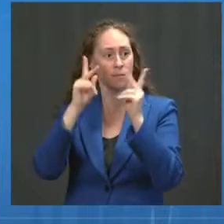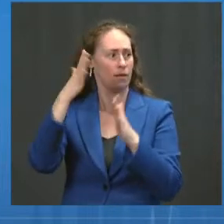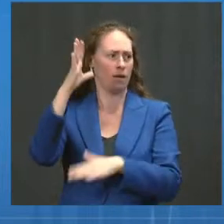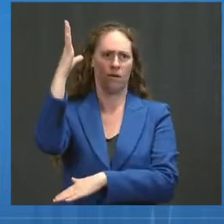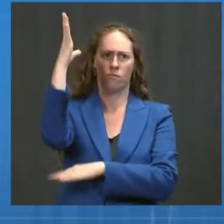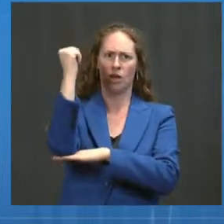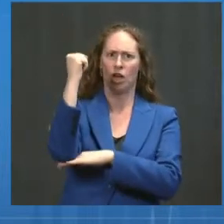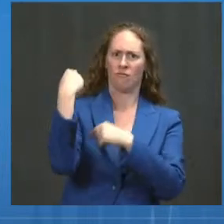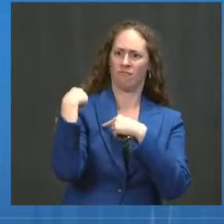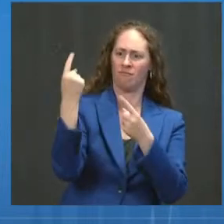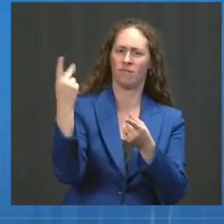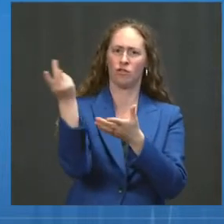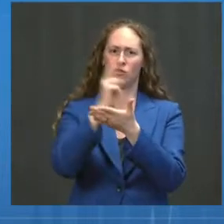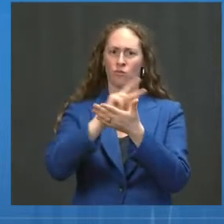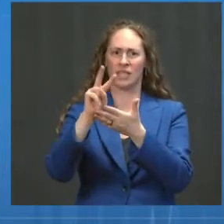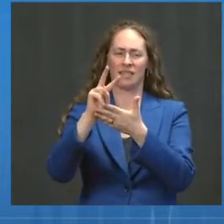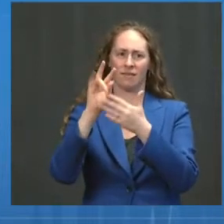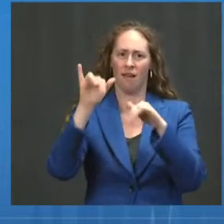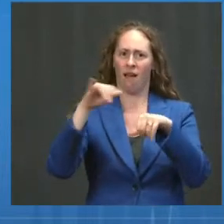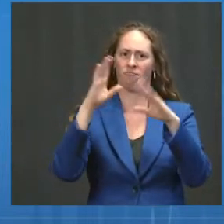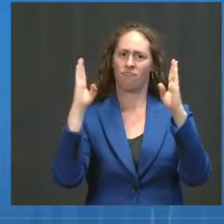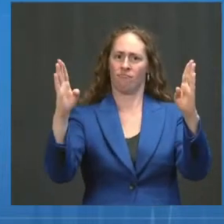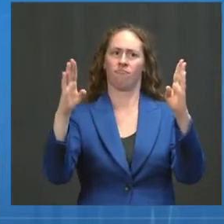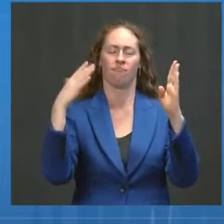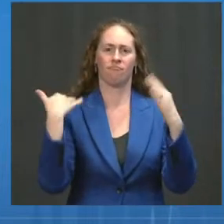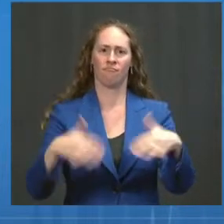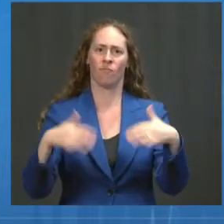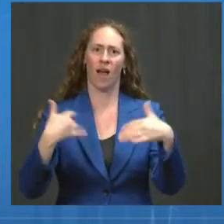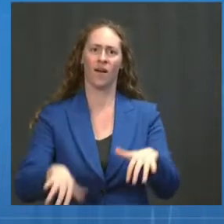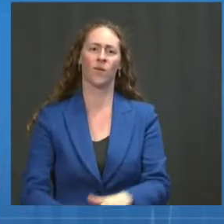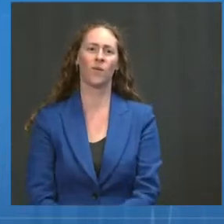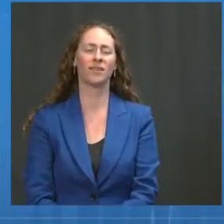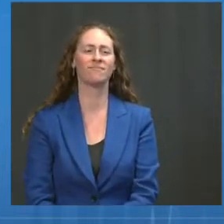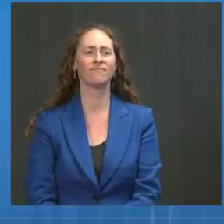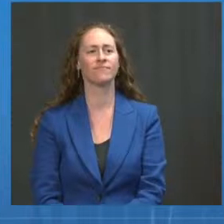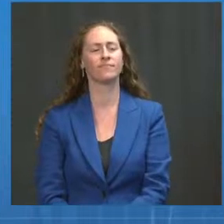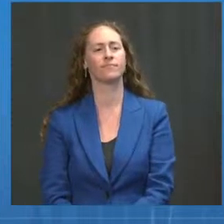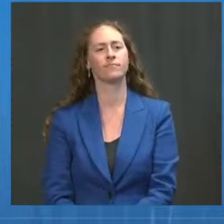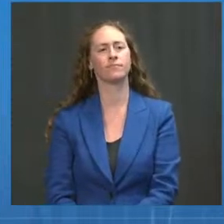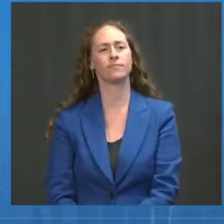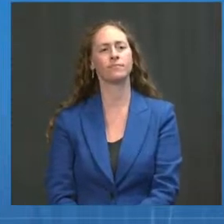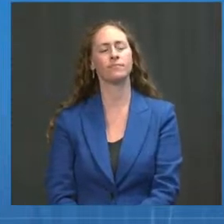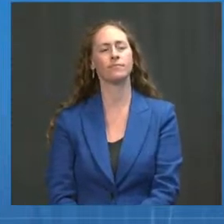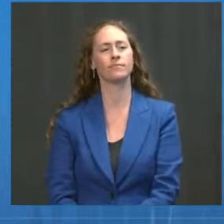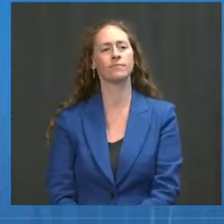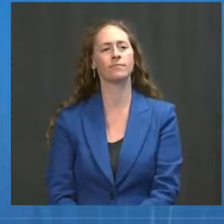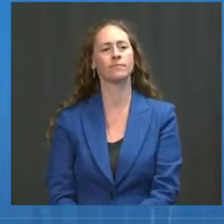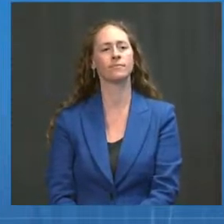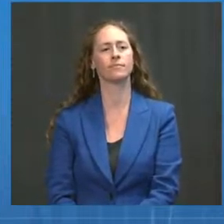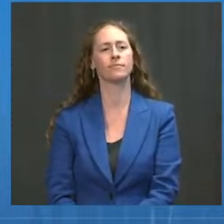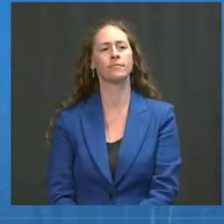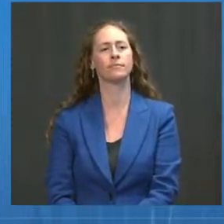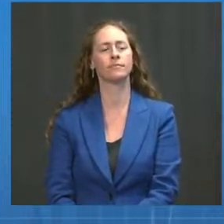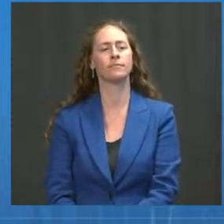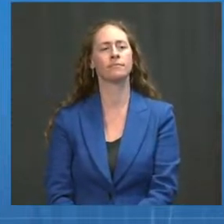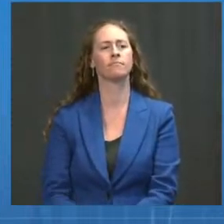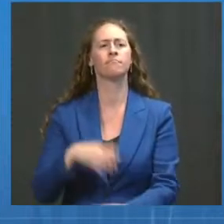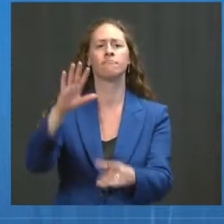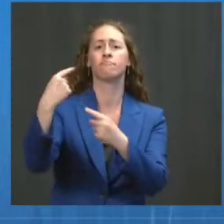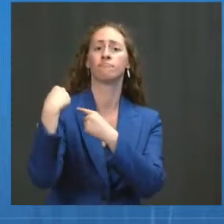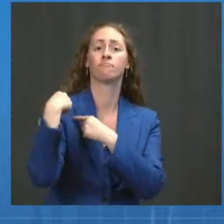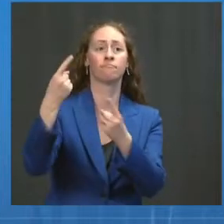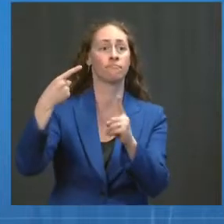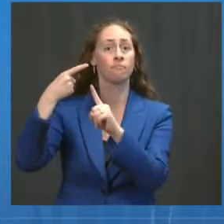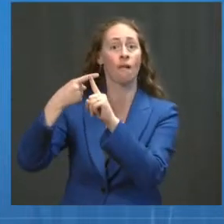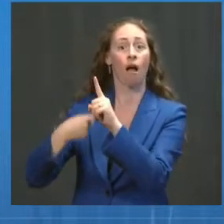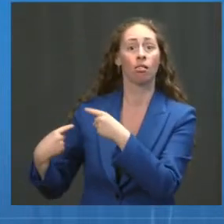since the beginning of June. And over the past month, we've also seen a 75% increase